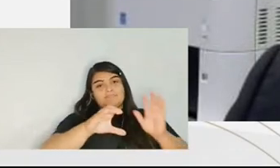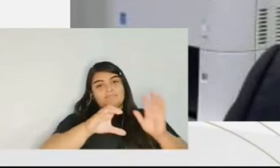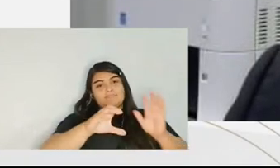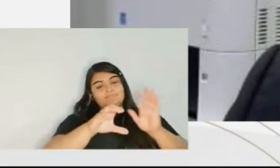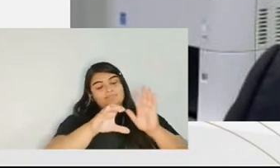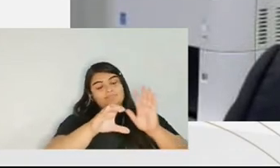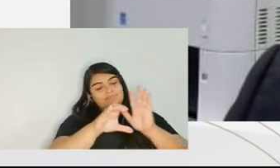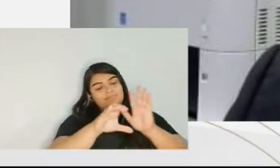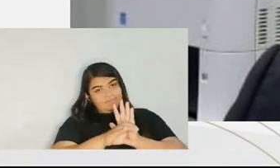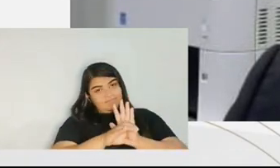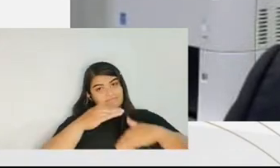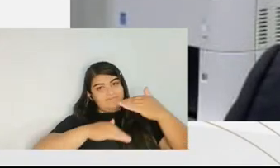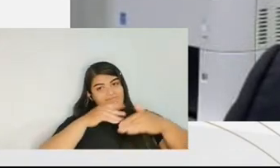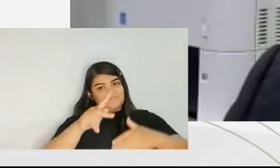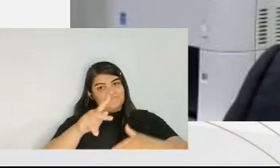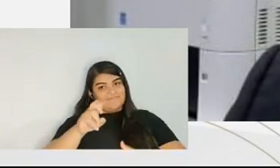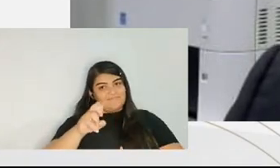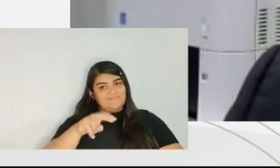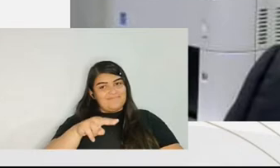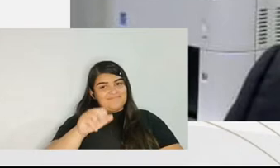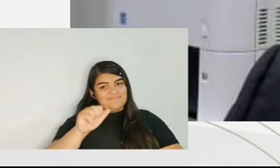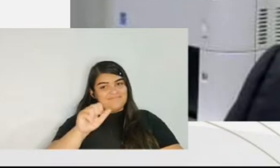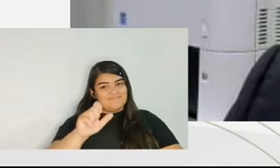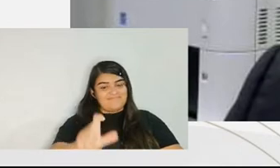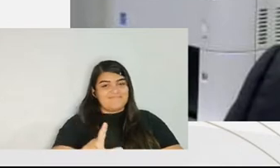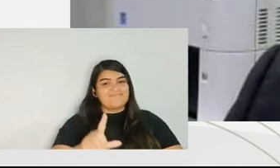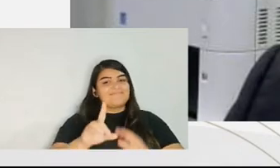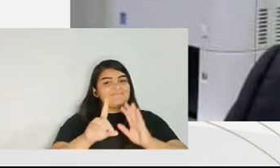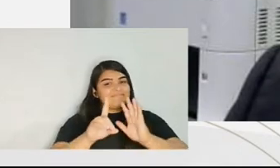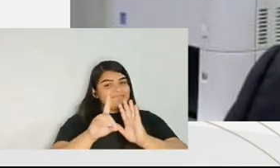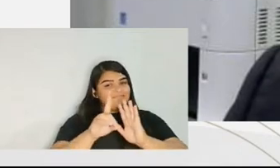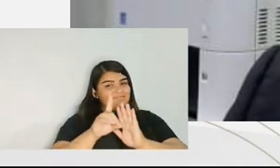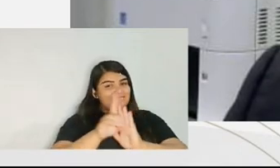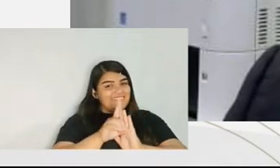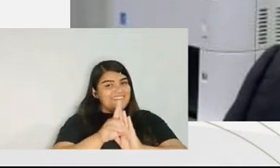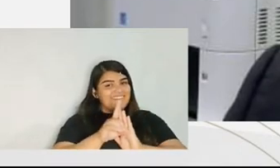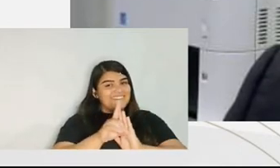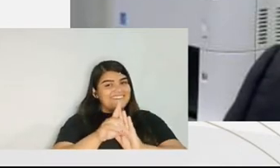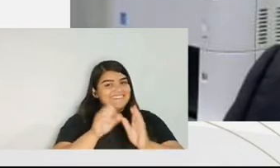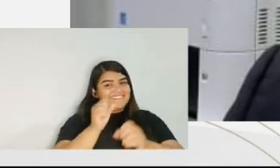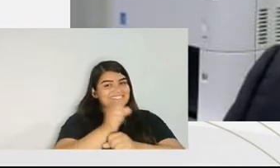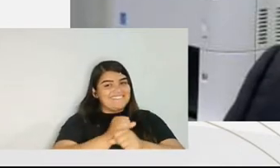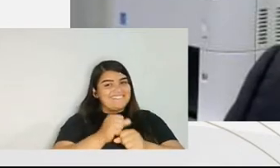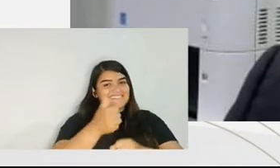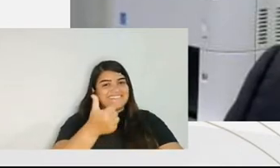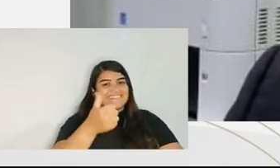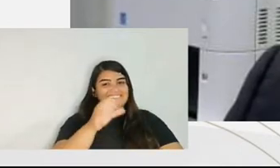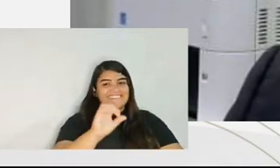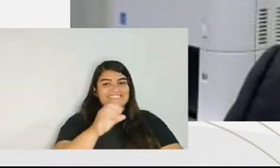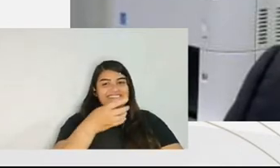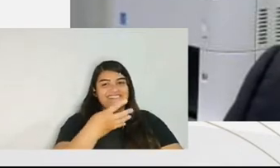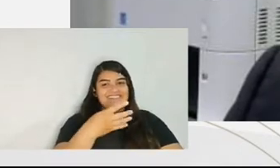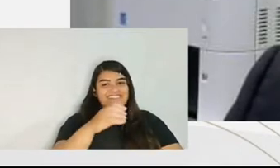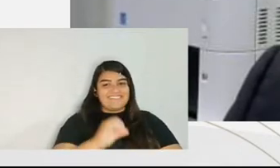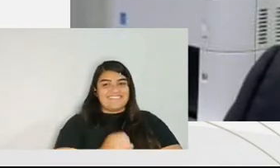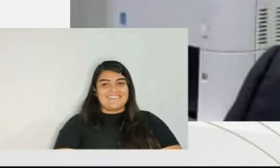our penal process code, it's still from the 1940s.